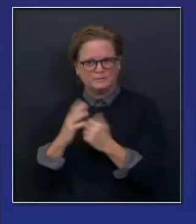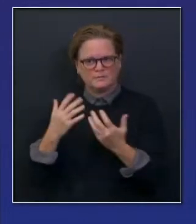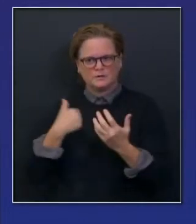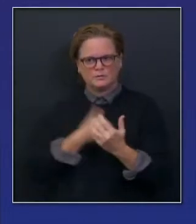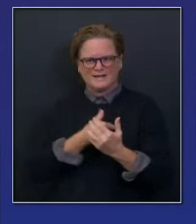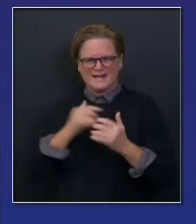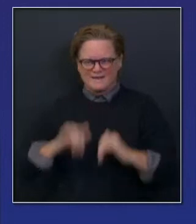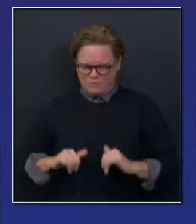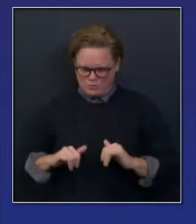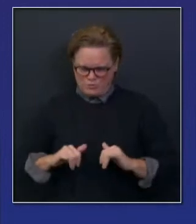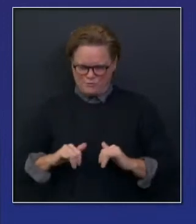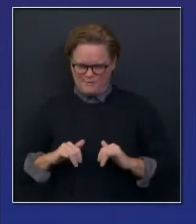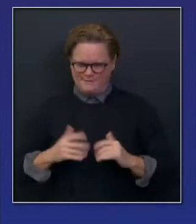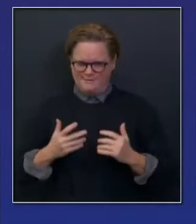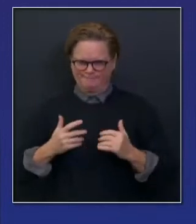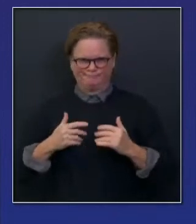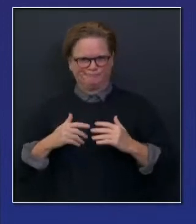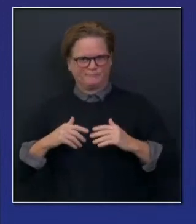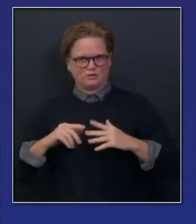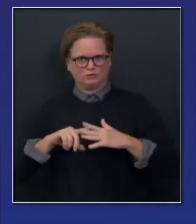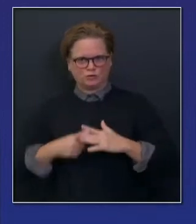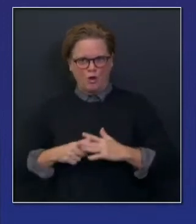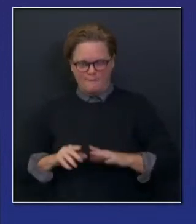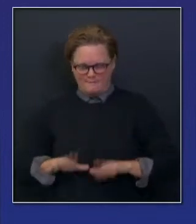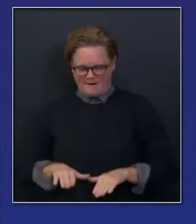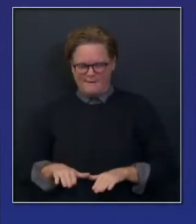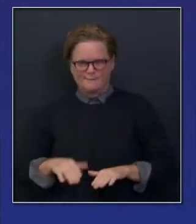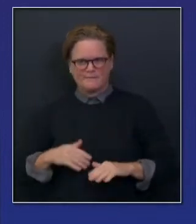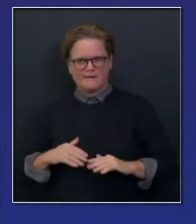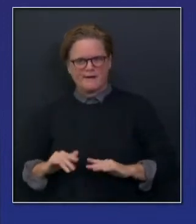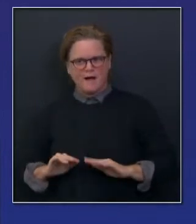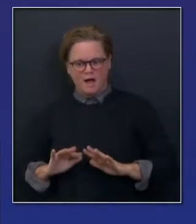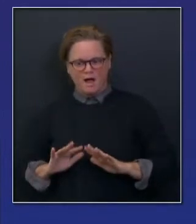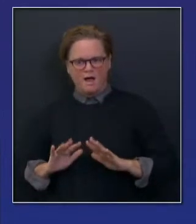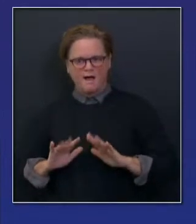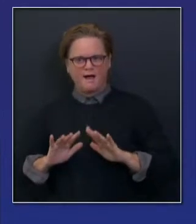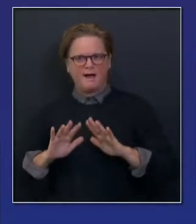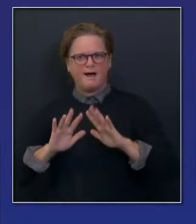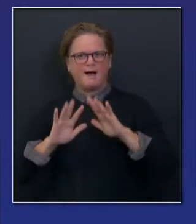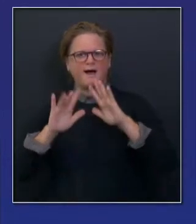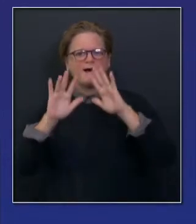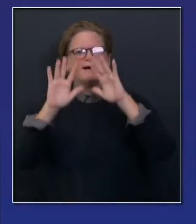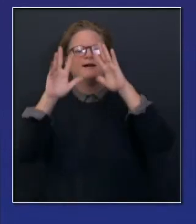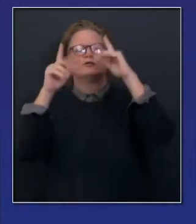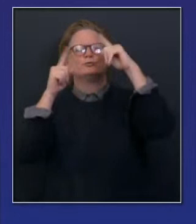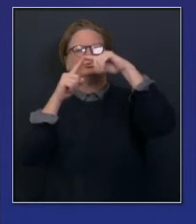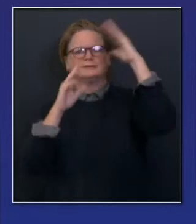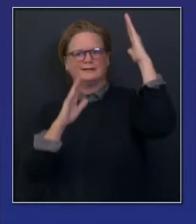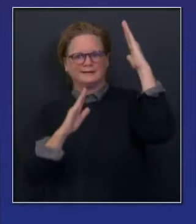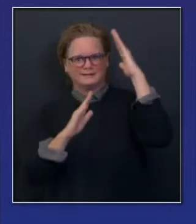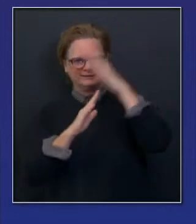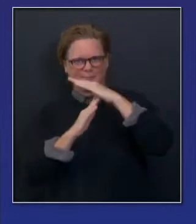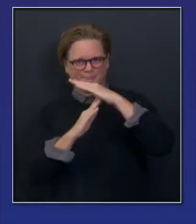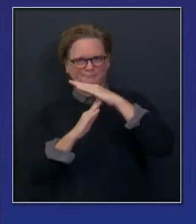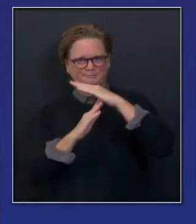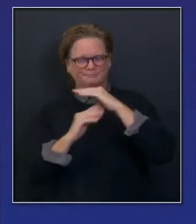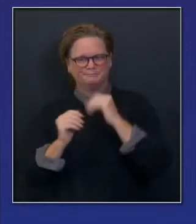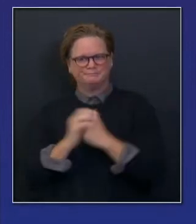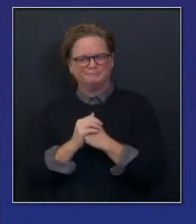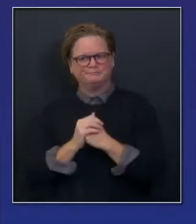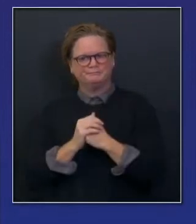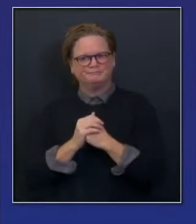and to provide, as always, a fact-based approach to making people aware